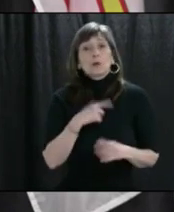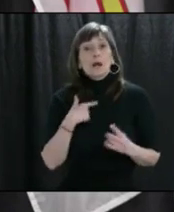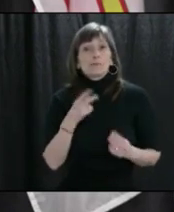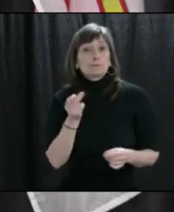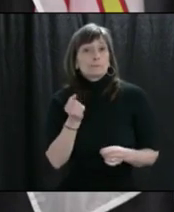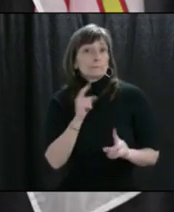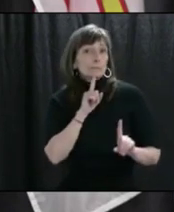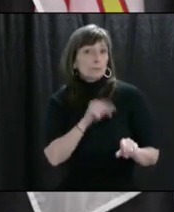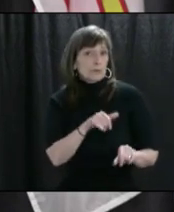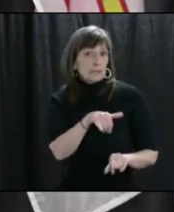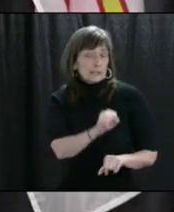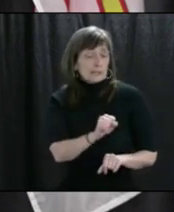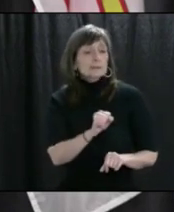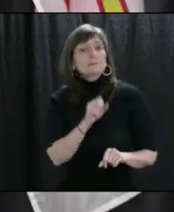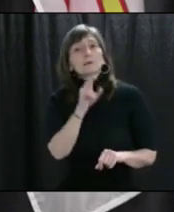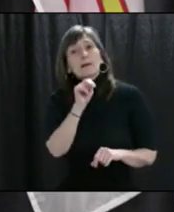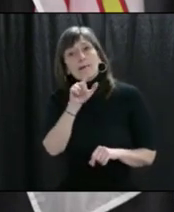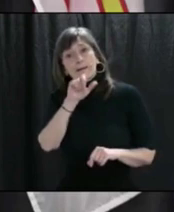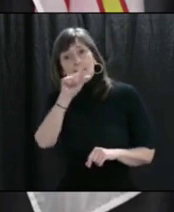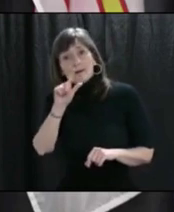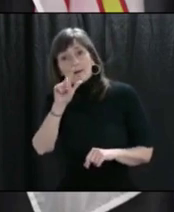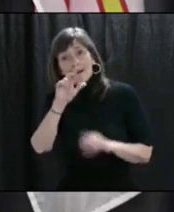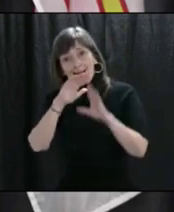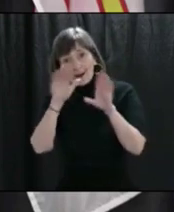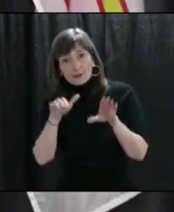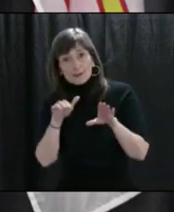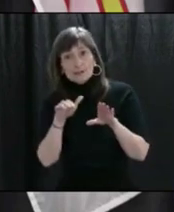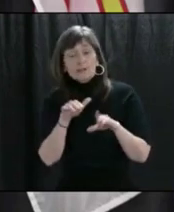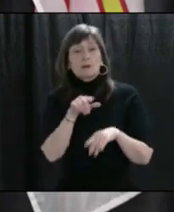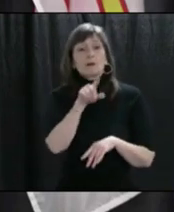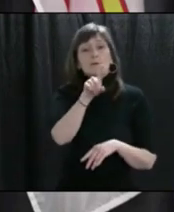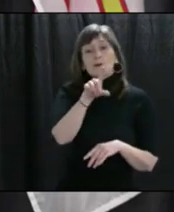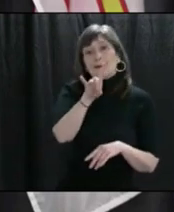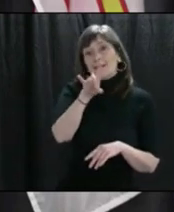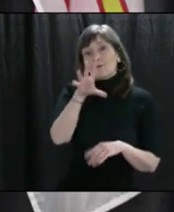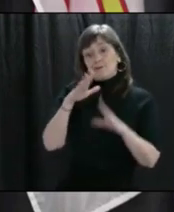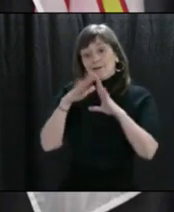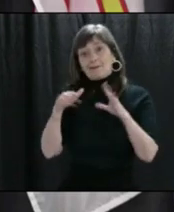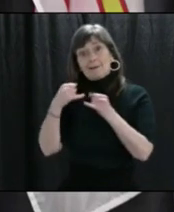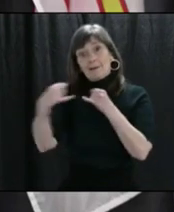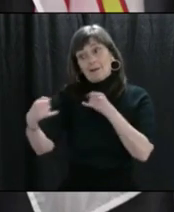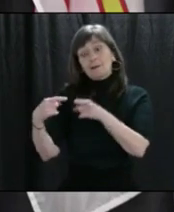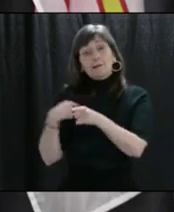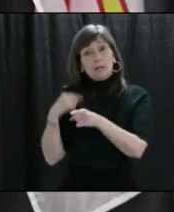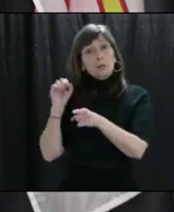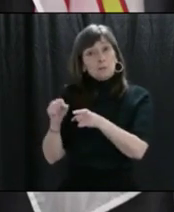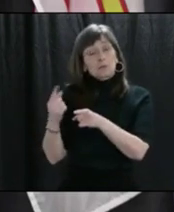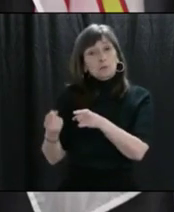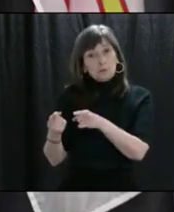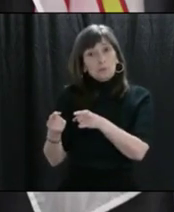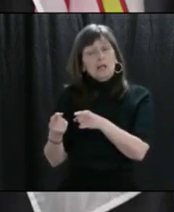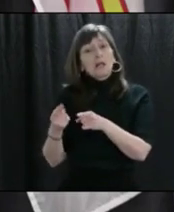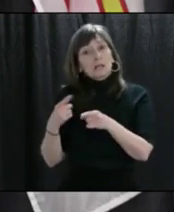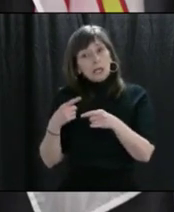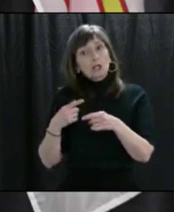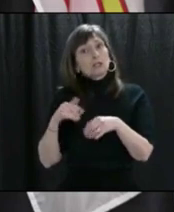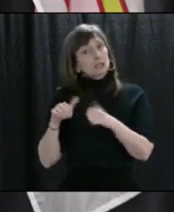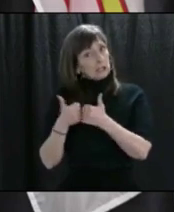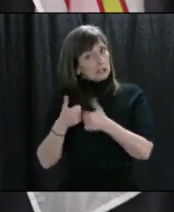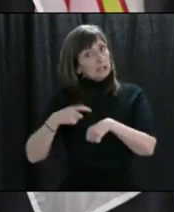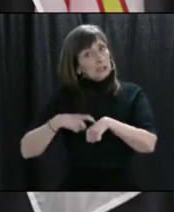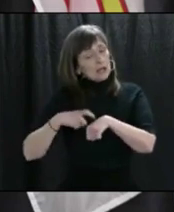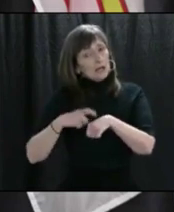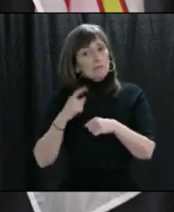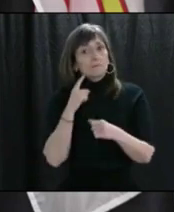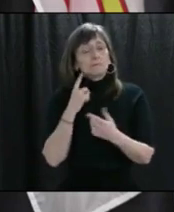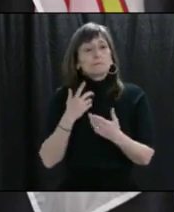involves Newfoundland and Labrador Housing. It involves their 1-800 housing line. They are triaging and working on call